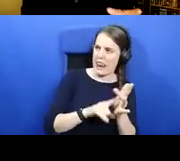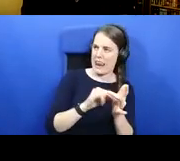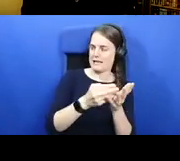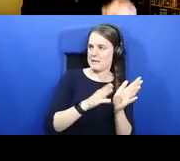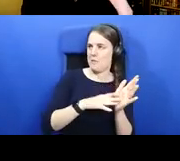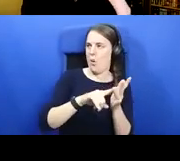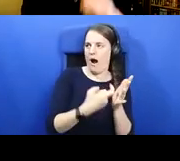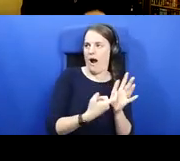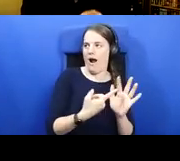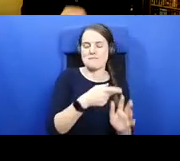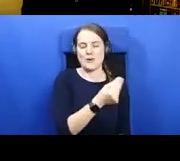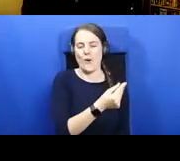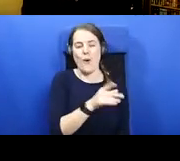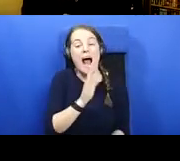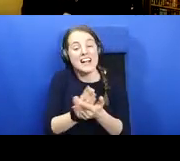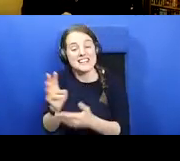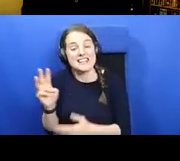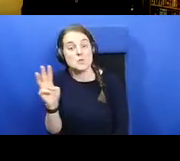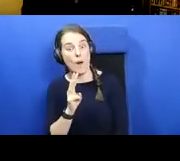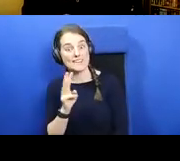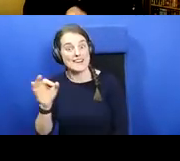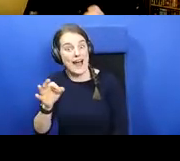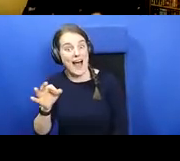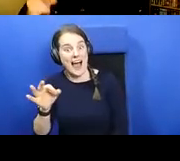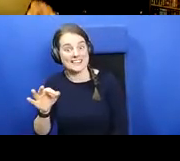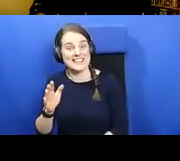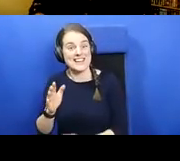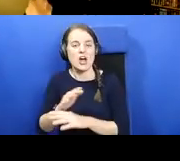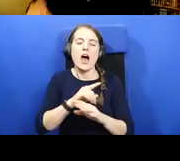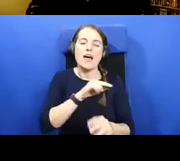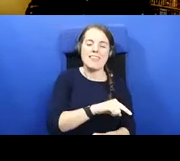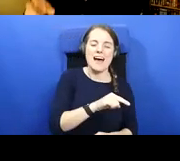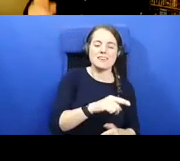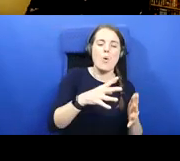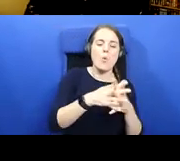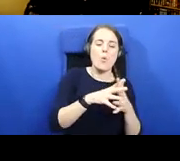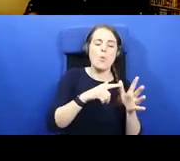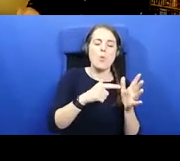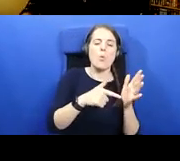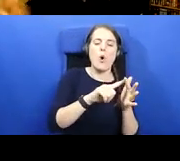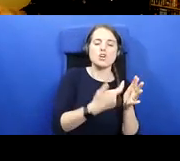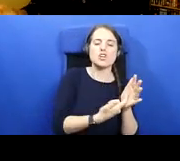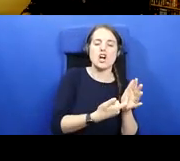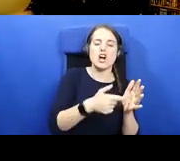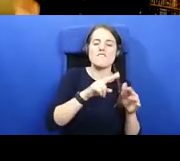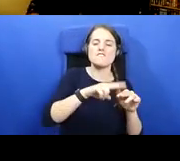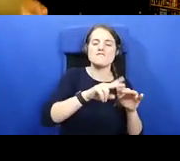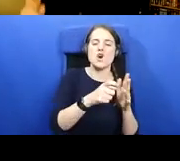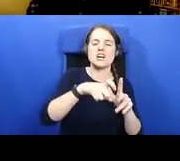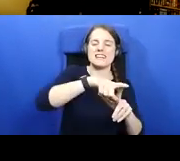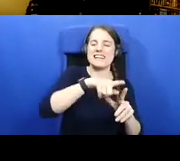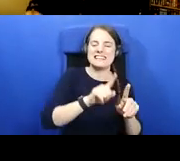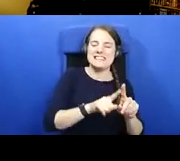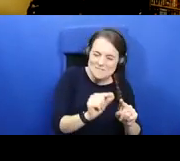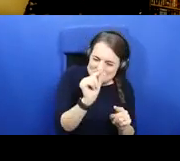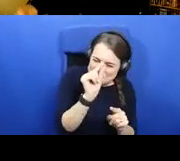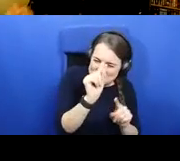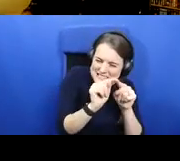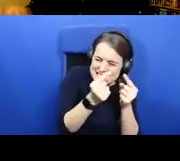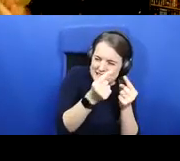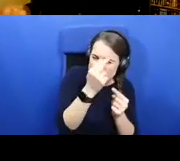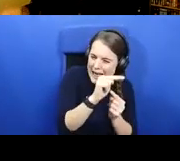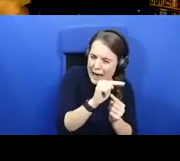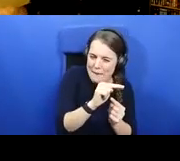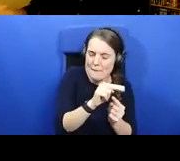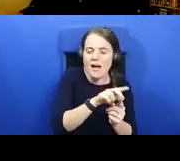the Western Isles. And when they refer to Lismore in Waterford, they refer to it as, you know, Lismore Machadha. They have Lismore of